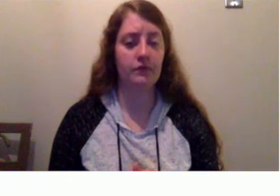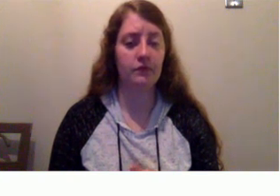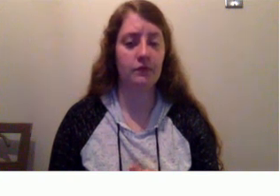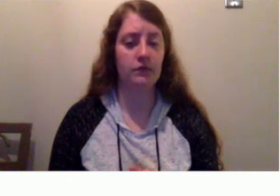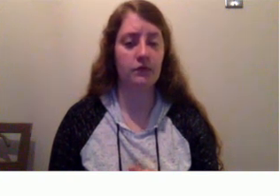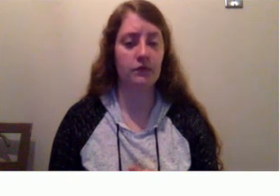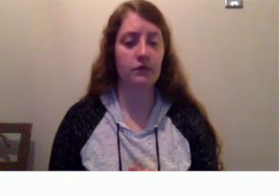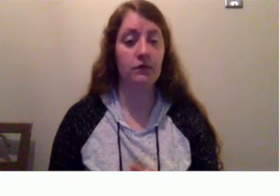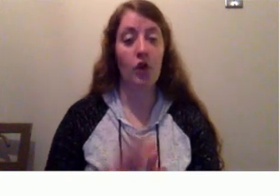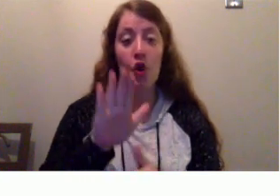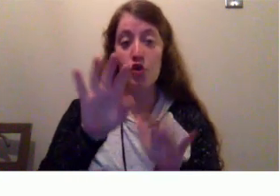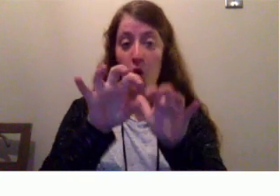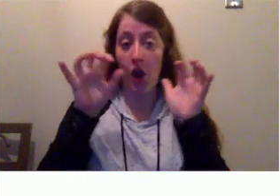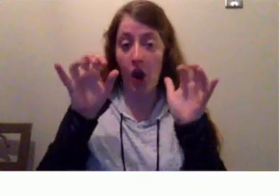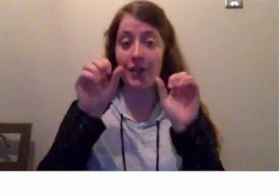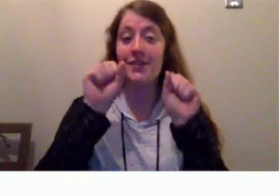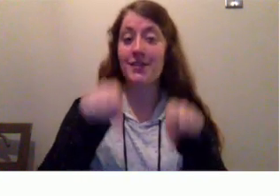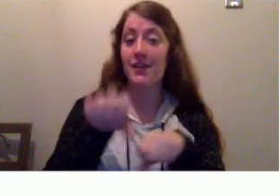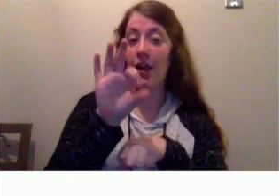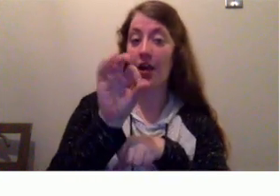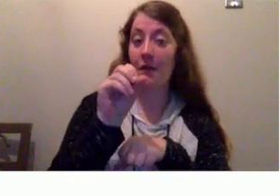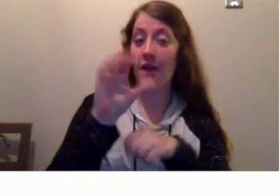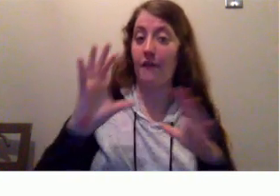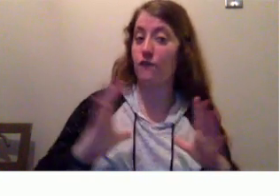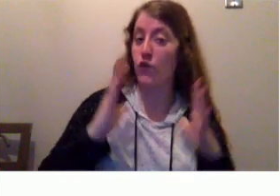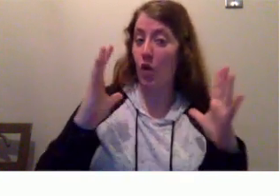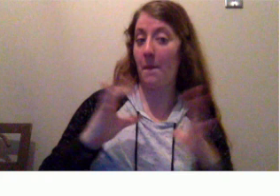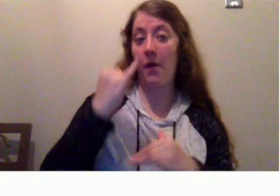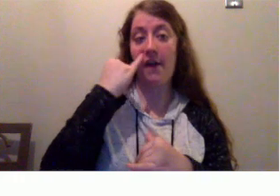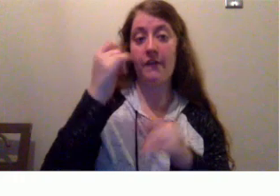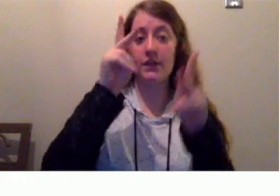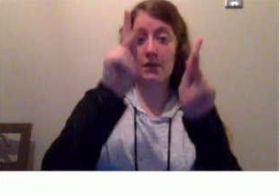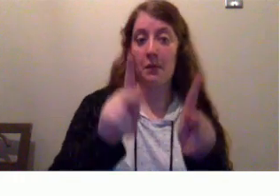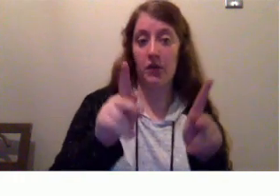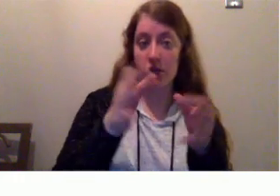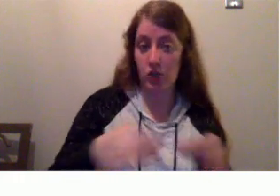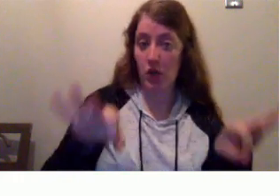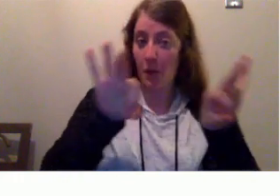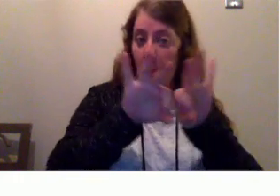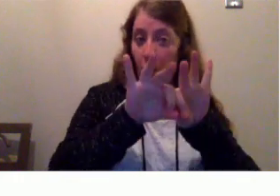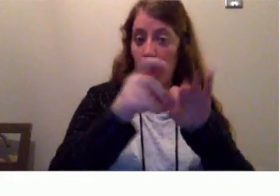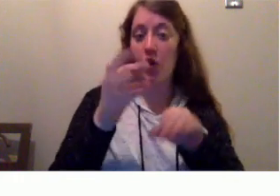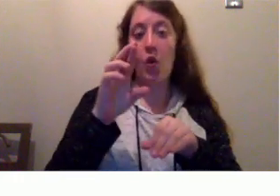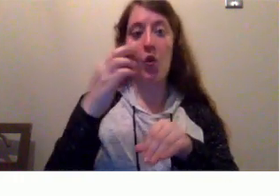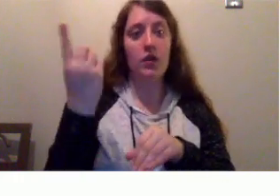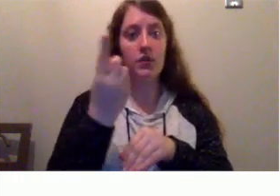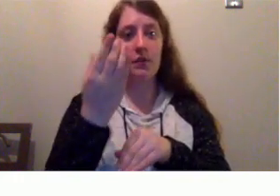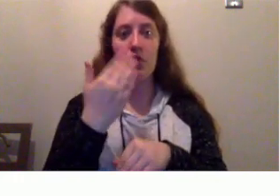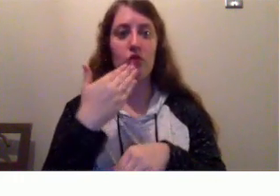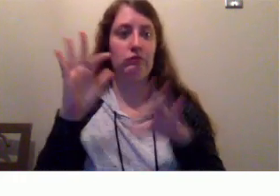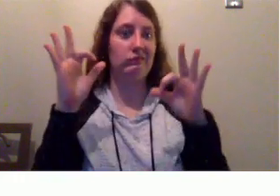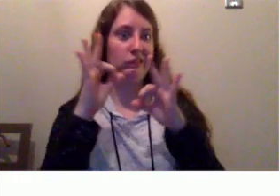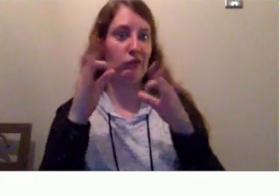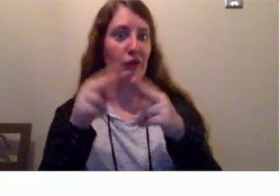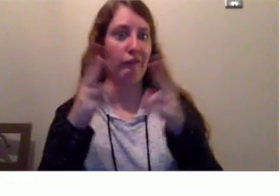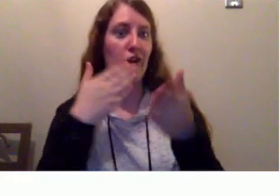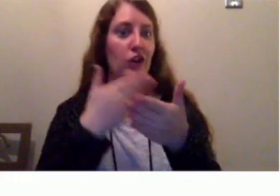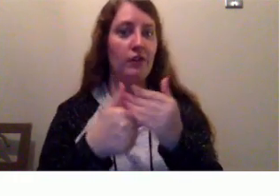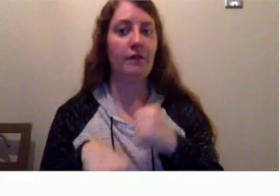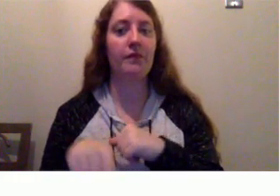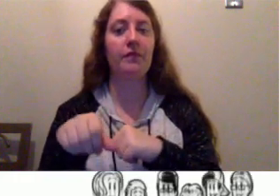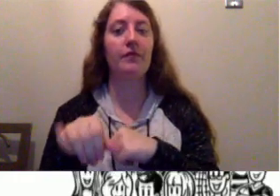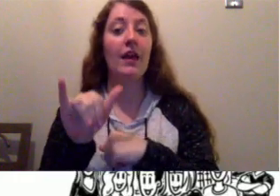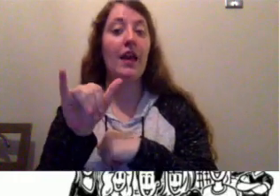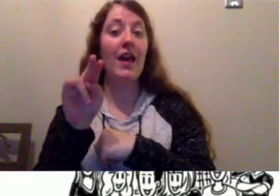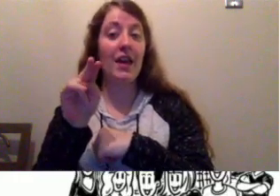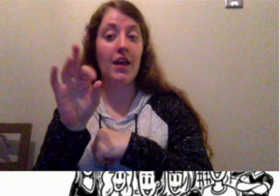Your audience may be formal if it is someone important you are writing to or someone you don't know very well. Informal letters